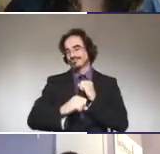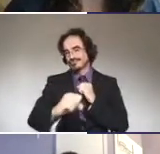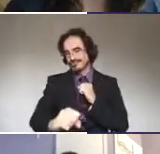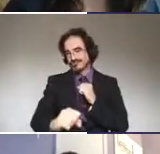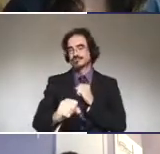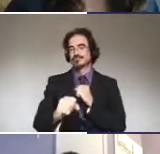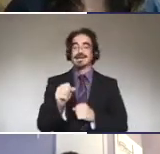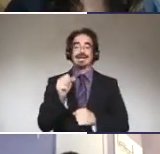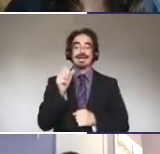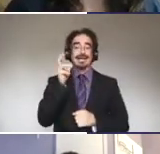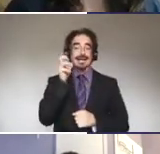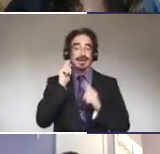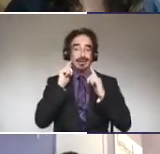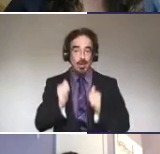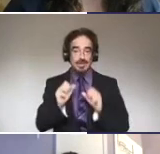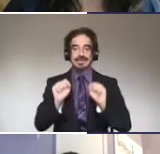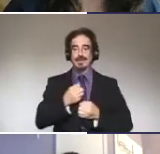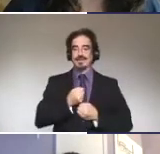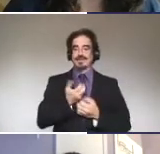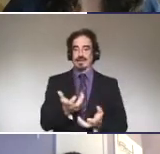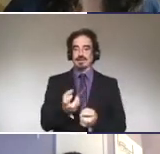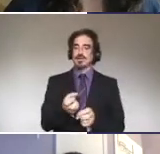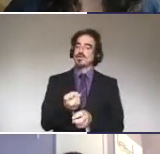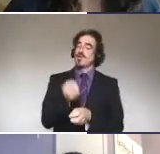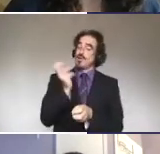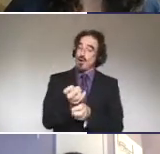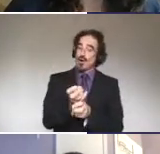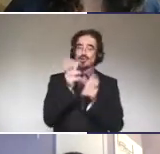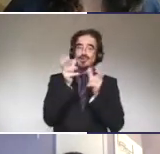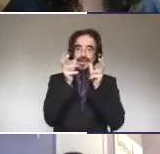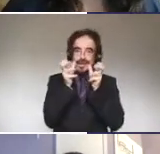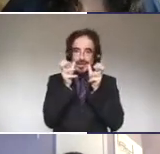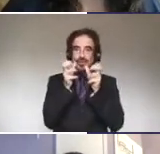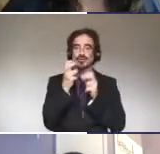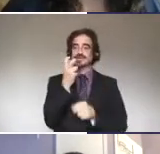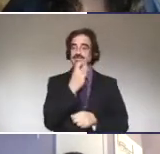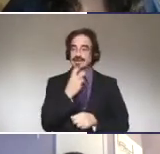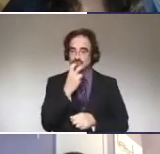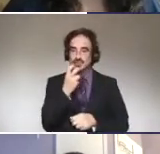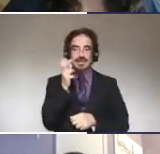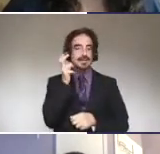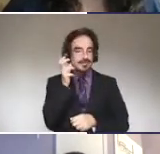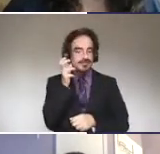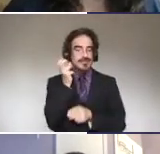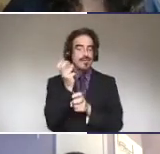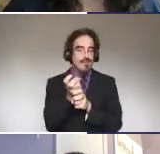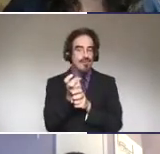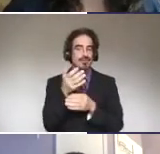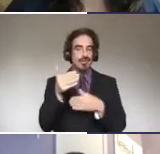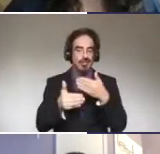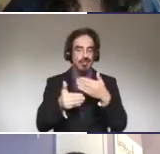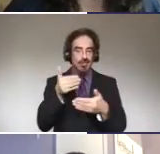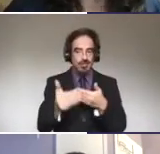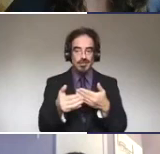fatiguing. They're working hard to hear, they're working hard to speech-read you, they might be working hard to do that while